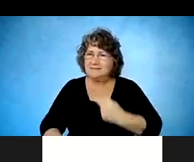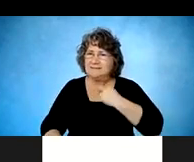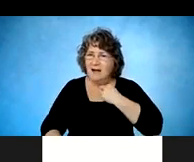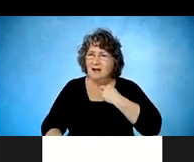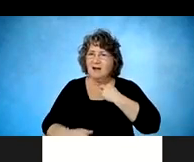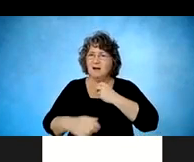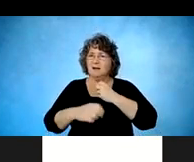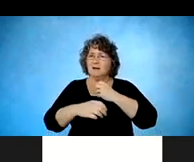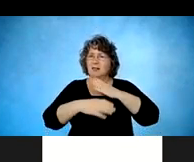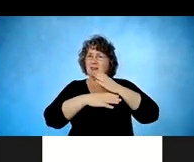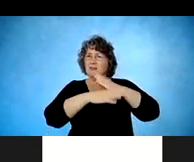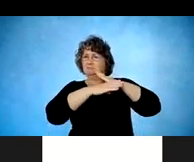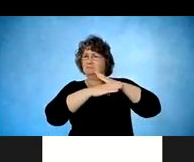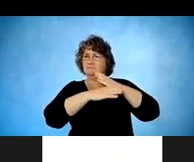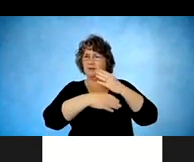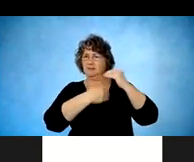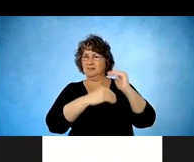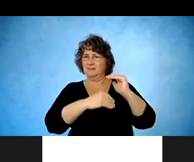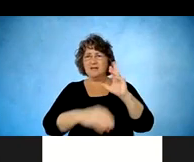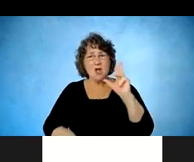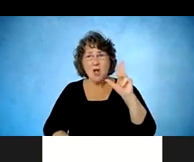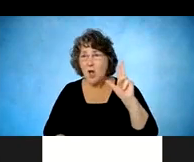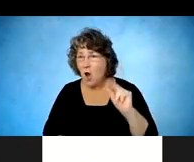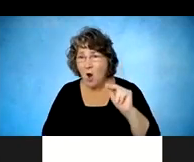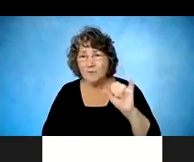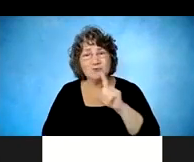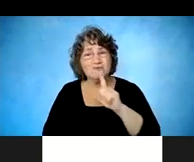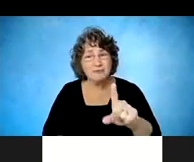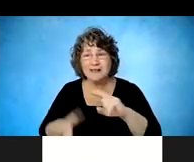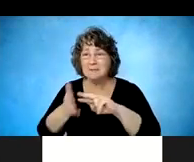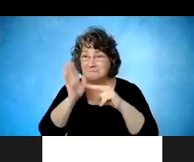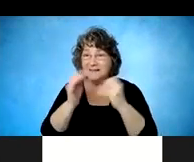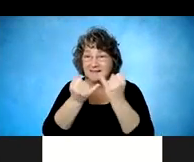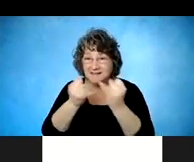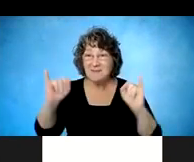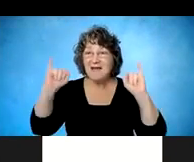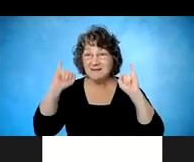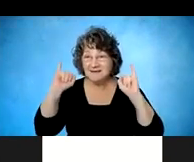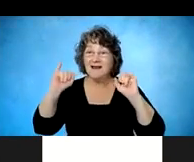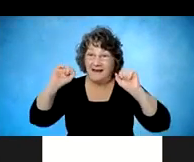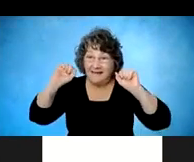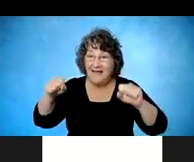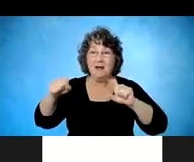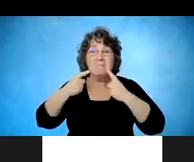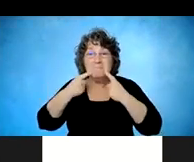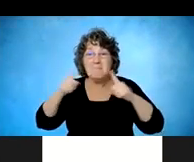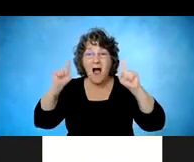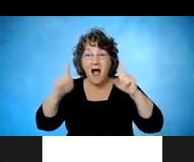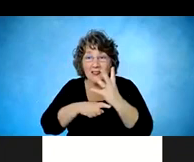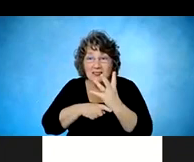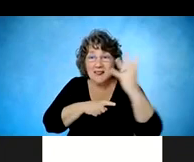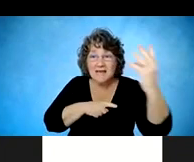can prescribe for a person with spinal cord injury, because that wheelchair allows them to get out of their bed